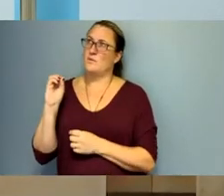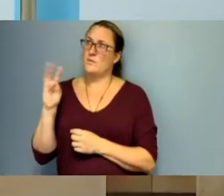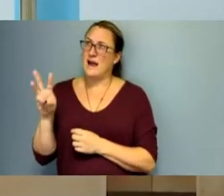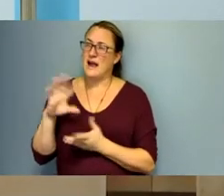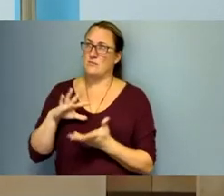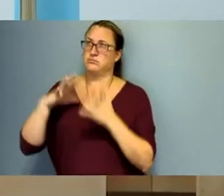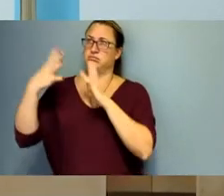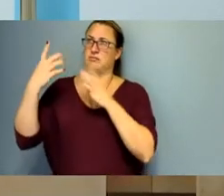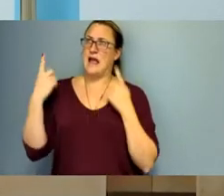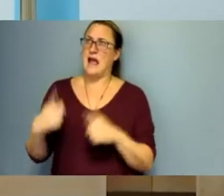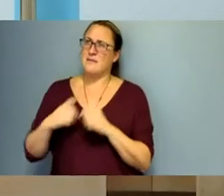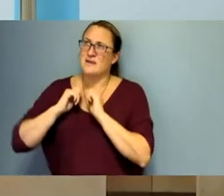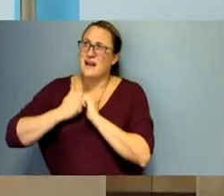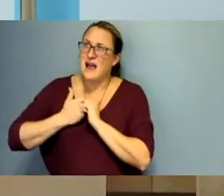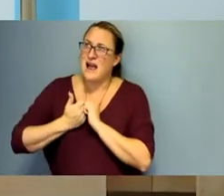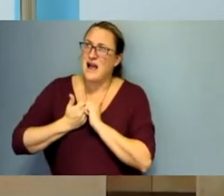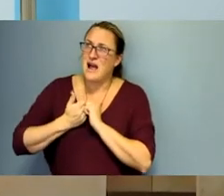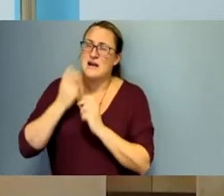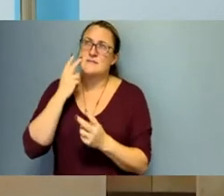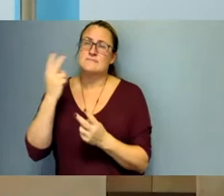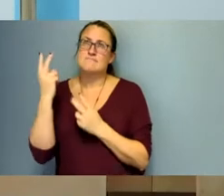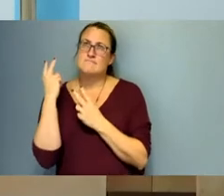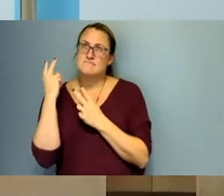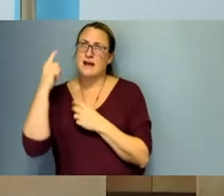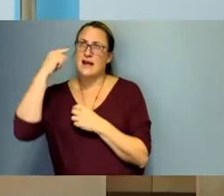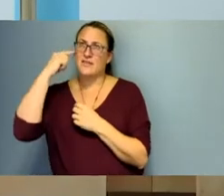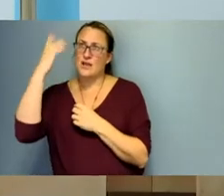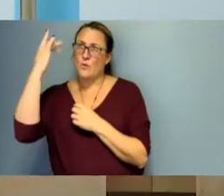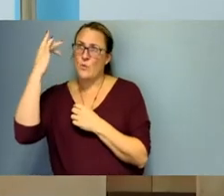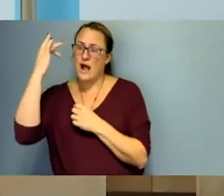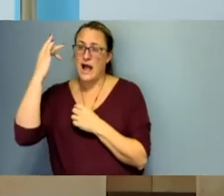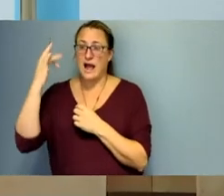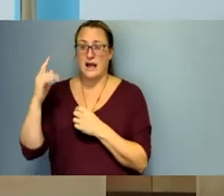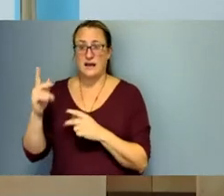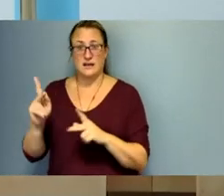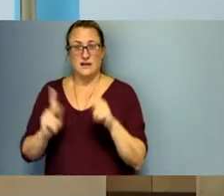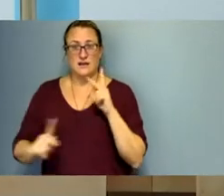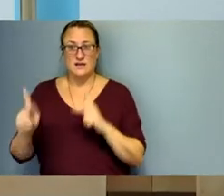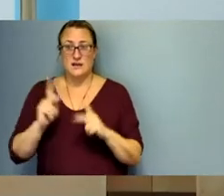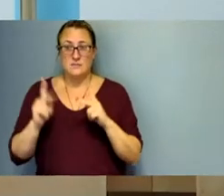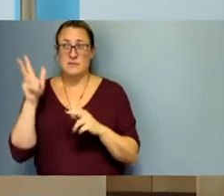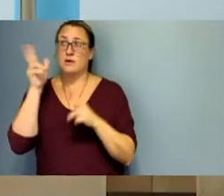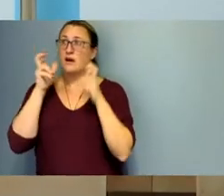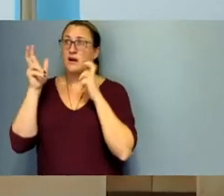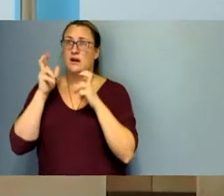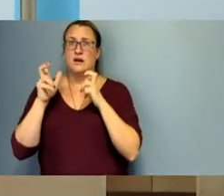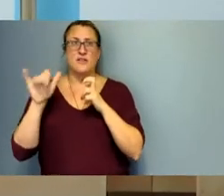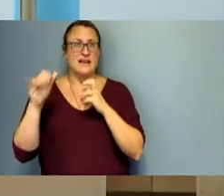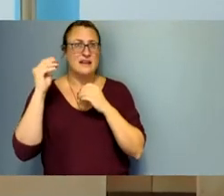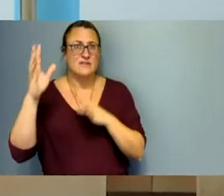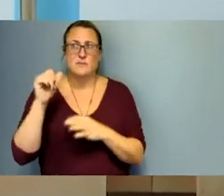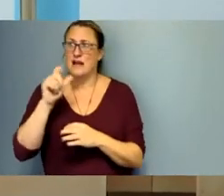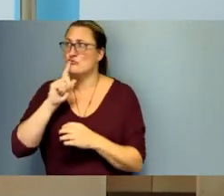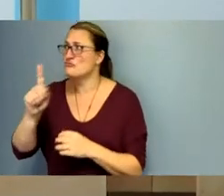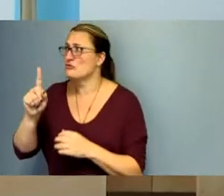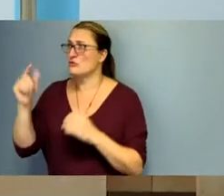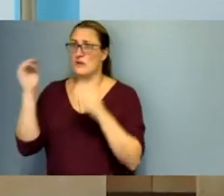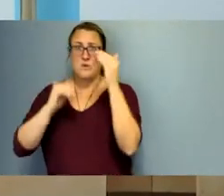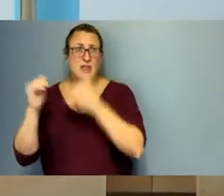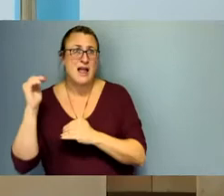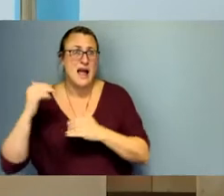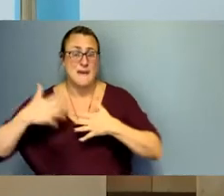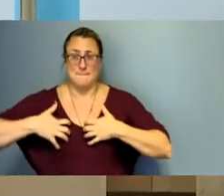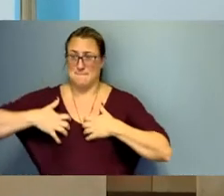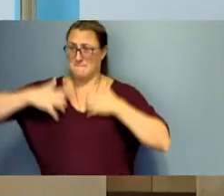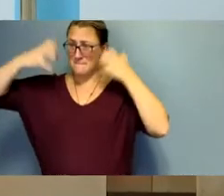and i honestly believe the reason it happened is because people were lied to they were given information that wasn't true and they were very angry and